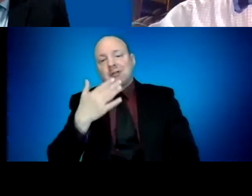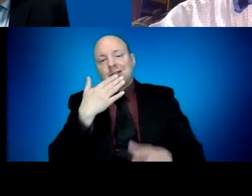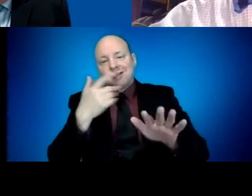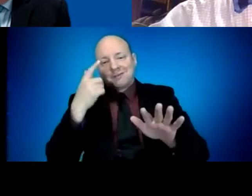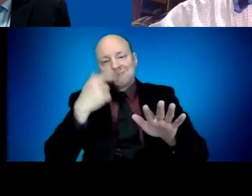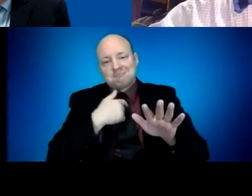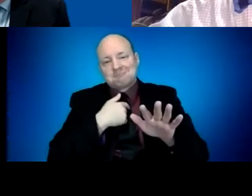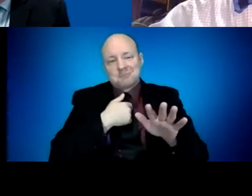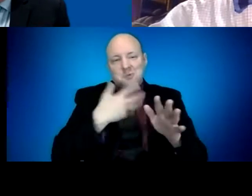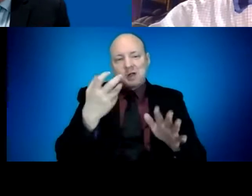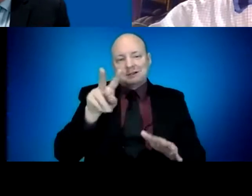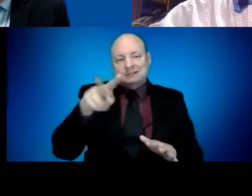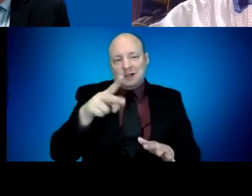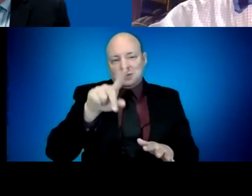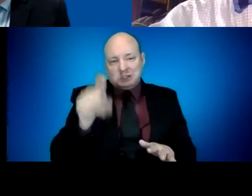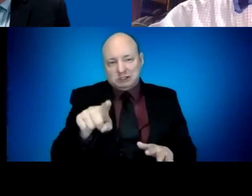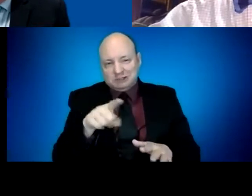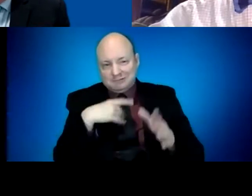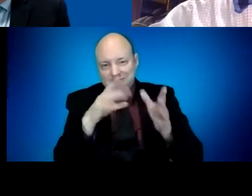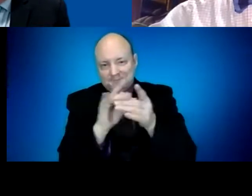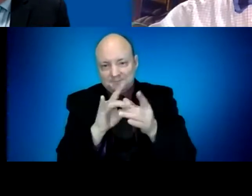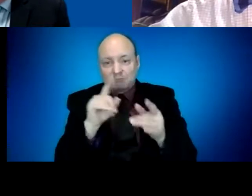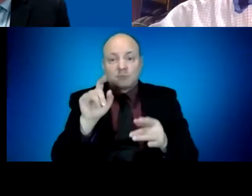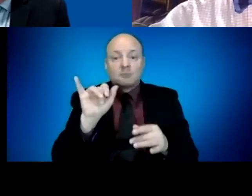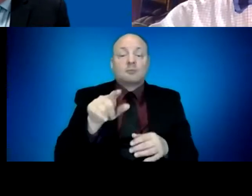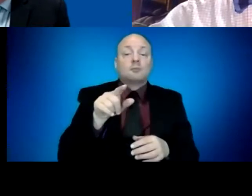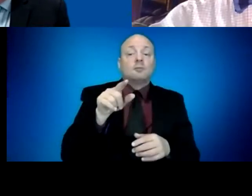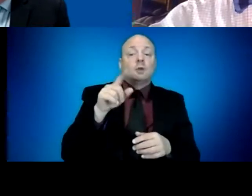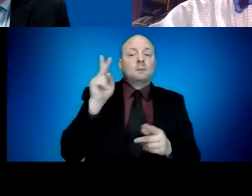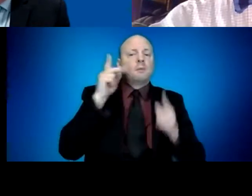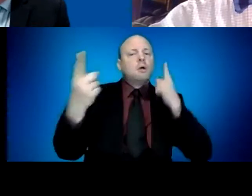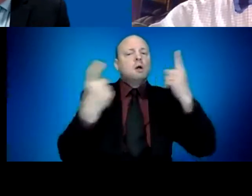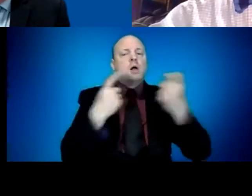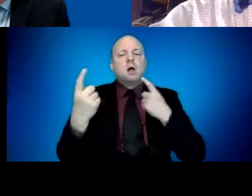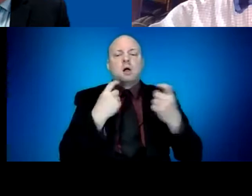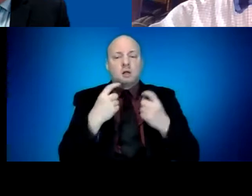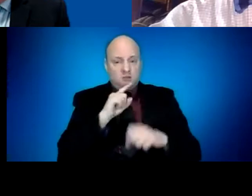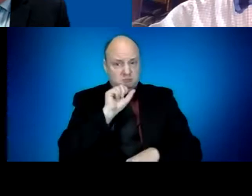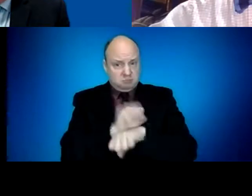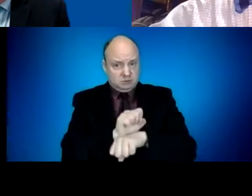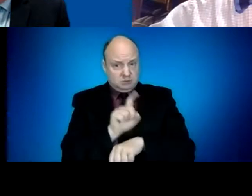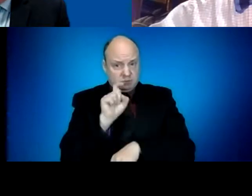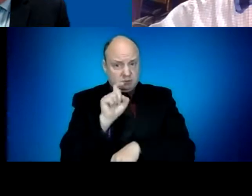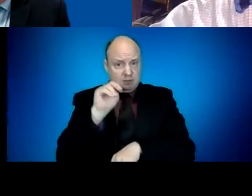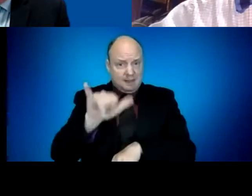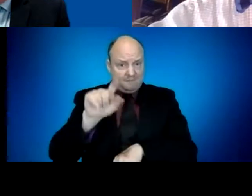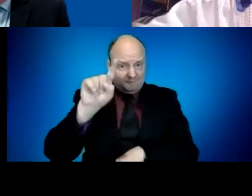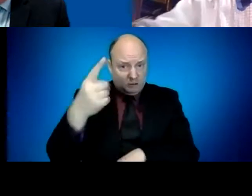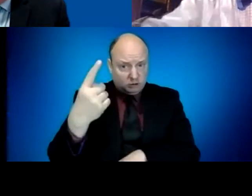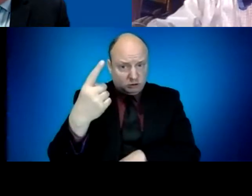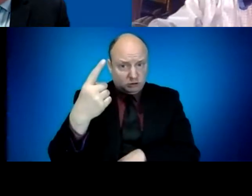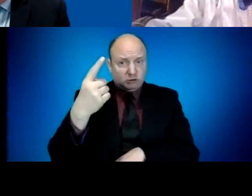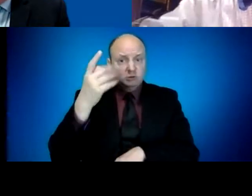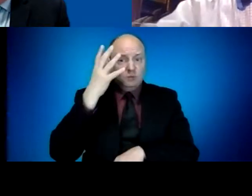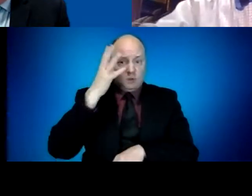or not May 1 is a realistic timeline and date. Sitting where you are right now, Director